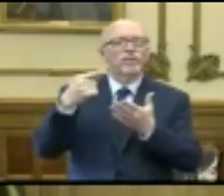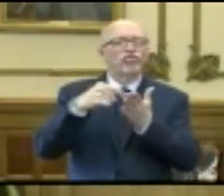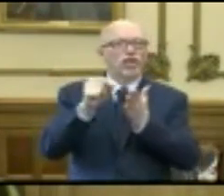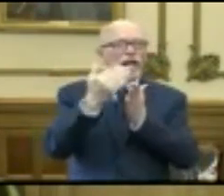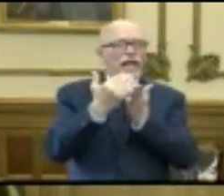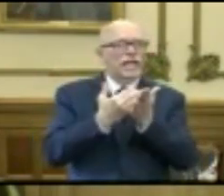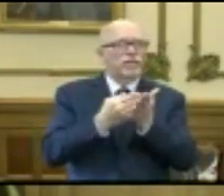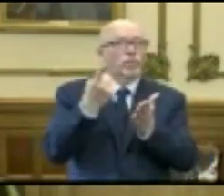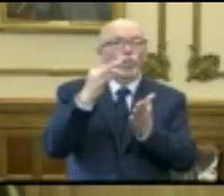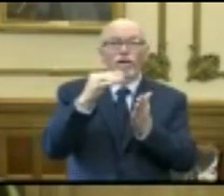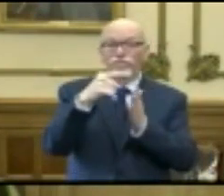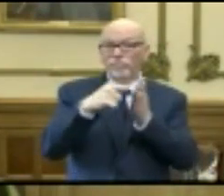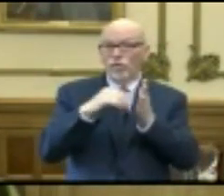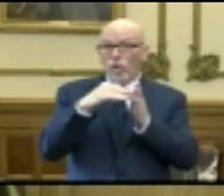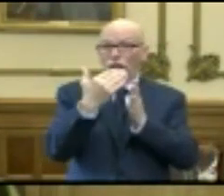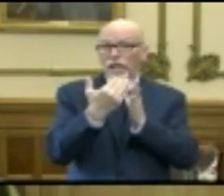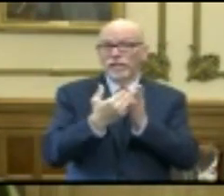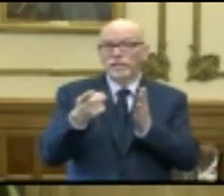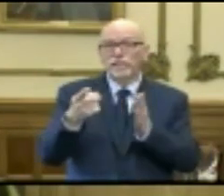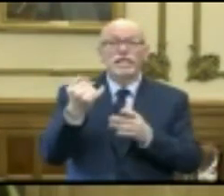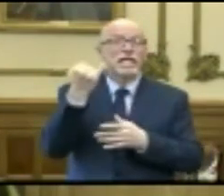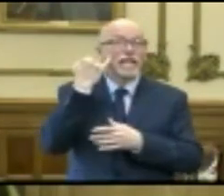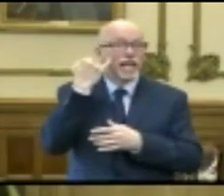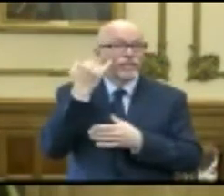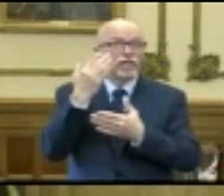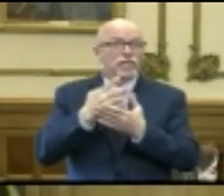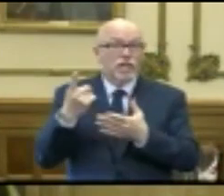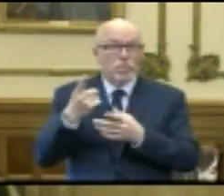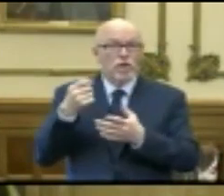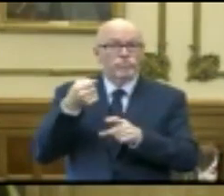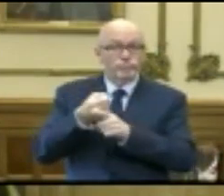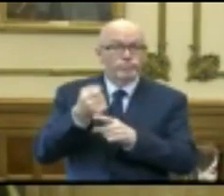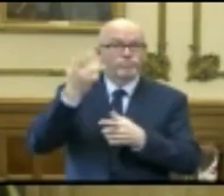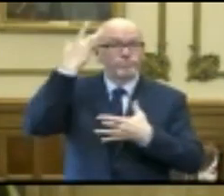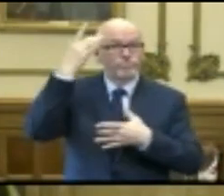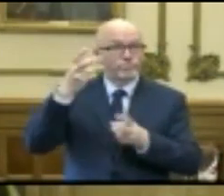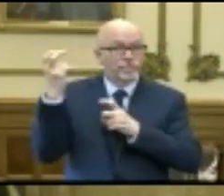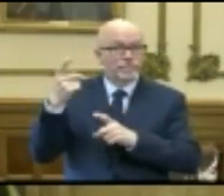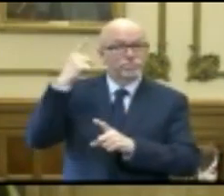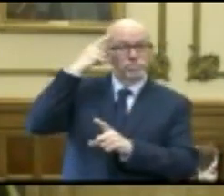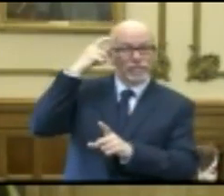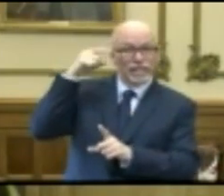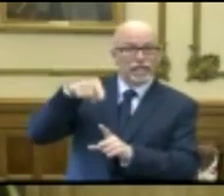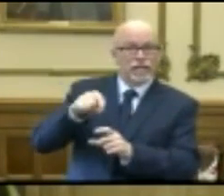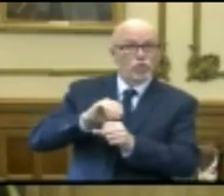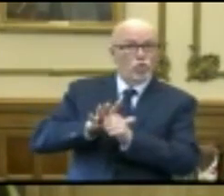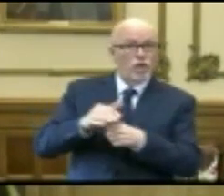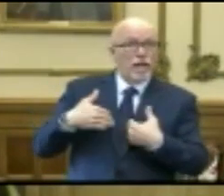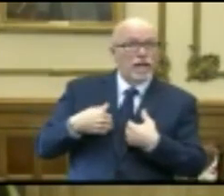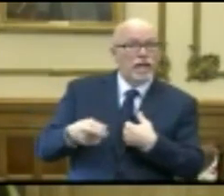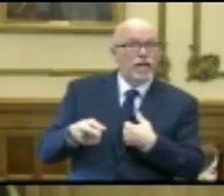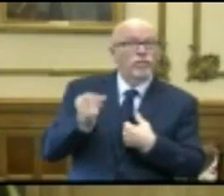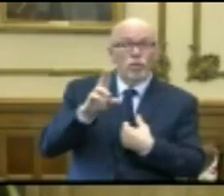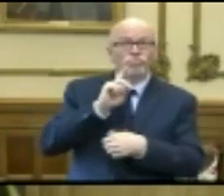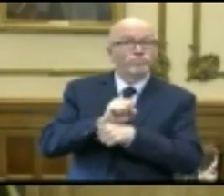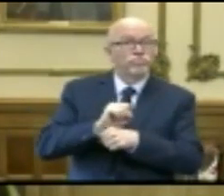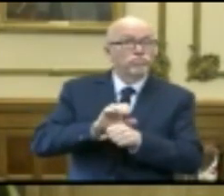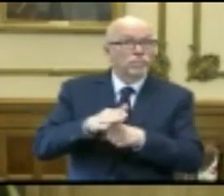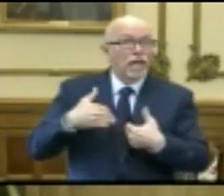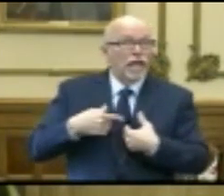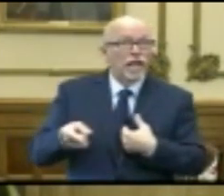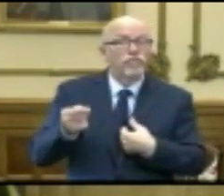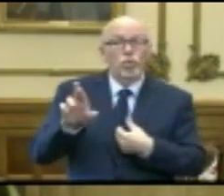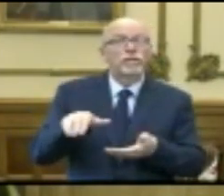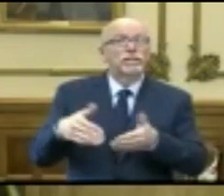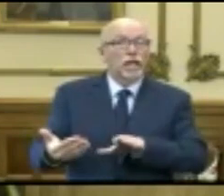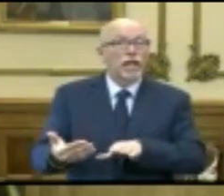of the most important things on that checklist was that if someone became ill, someone was suspicious for COVID-19 or positive for COVID-19 or died,